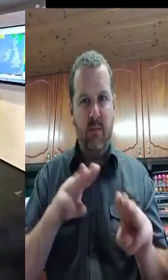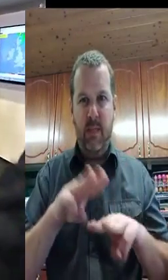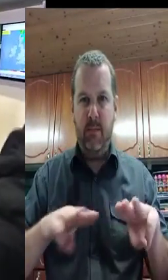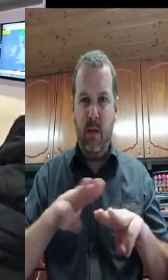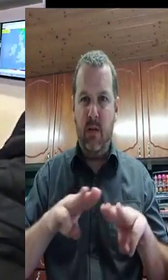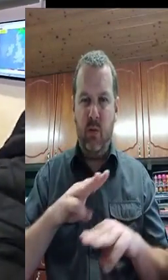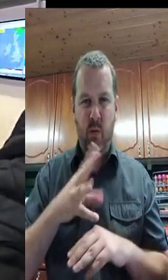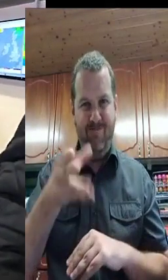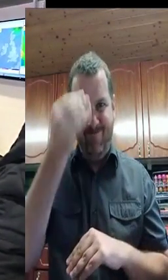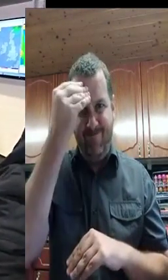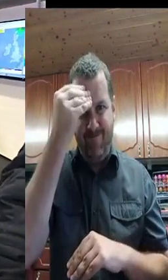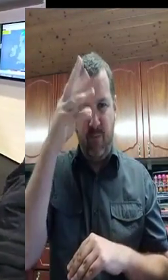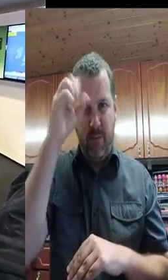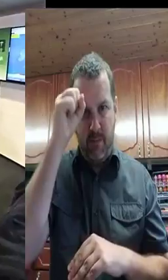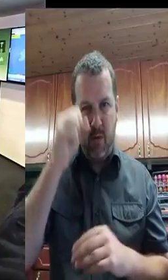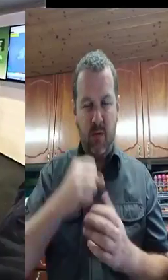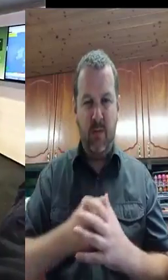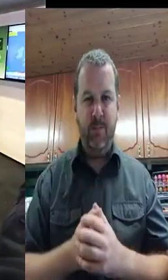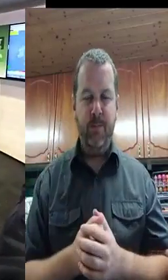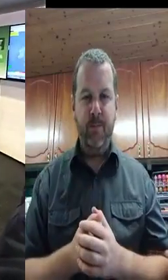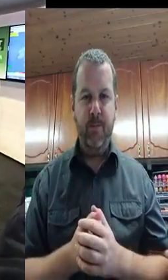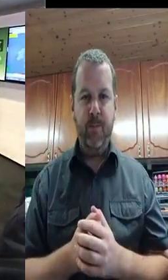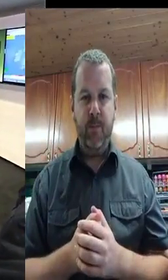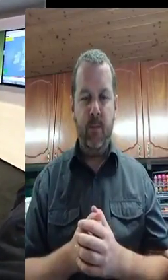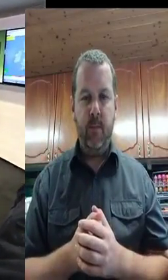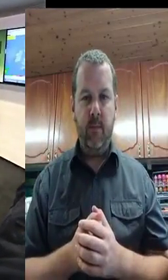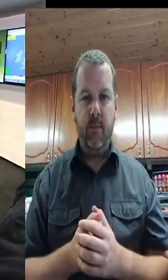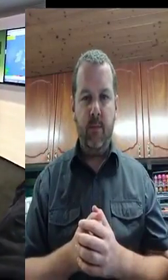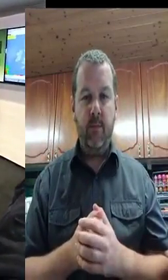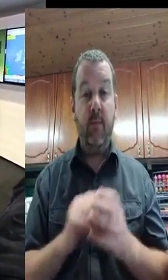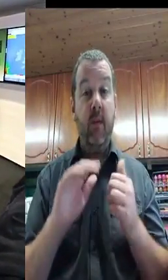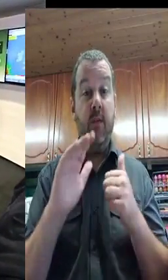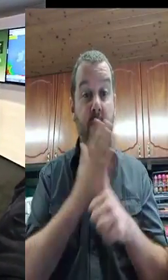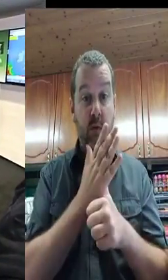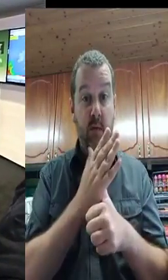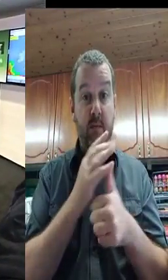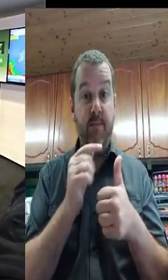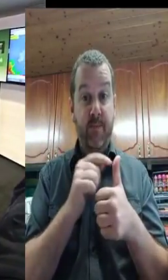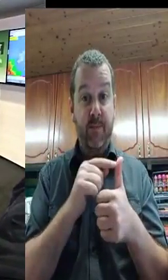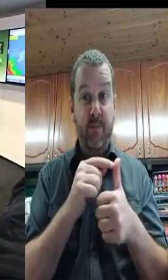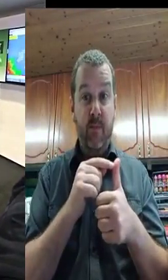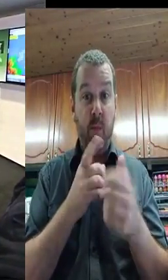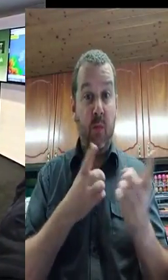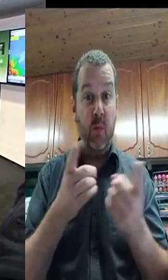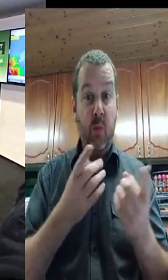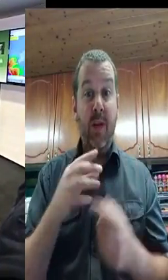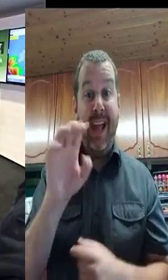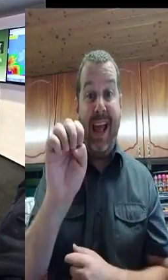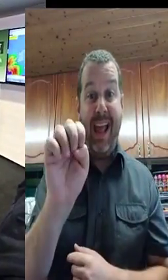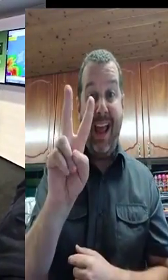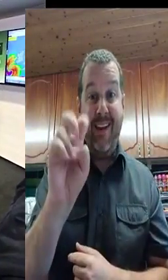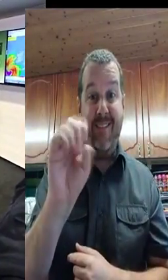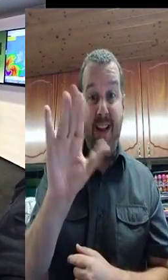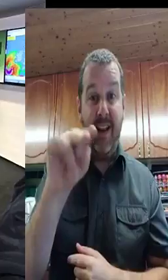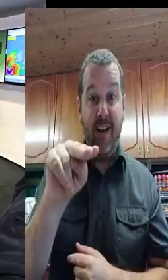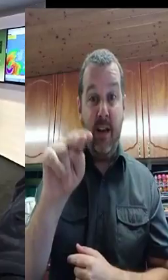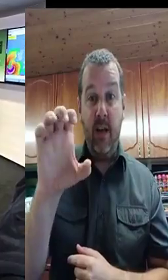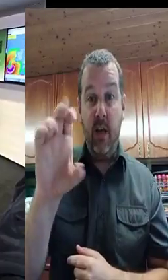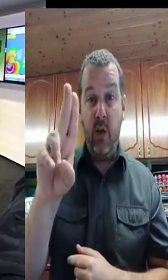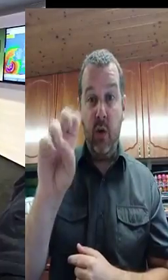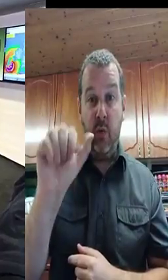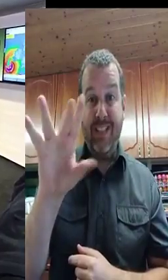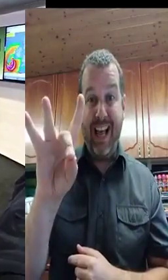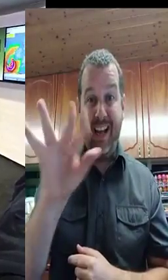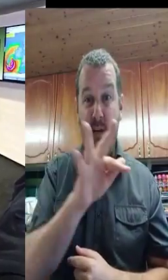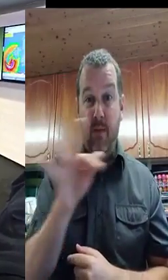Good afternoon, ladies and gentlemen. So, MetAaron took the unprecedented step yesterday of this year